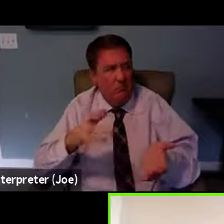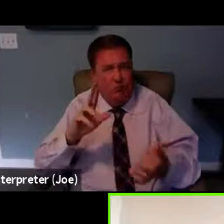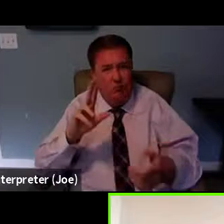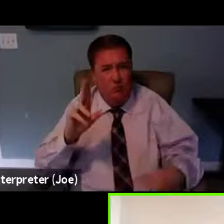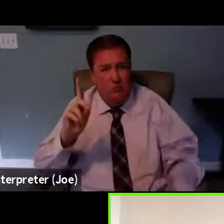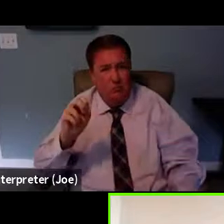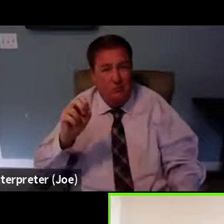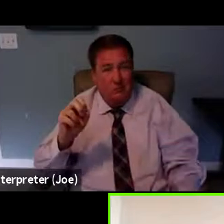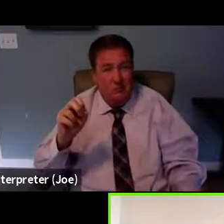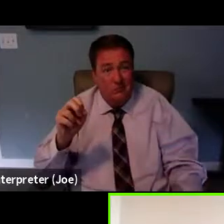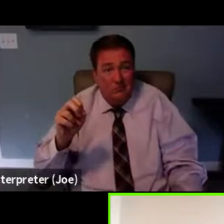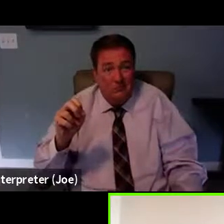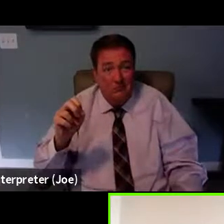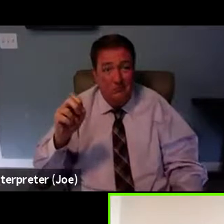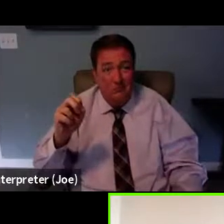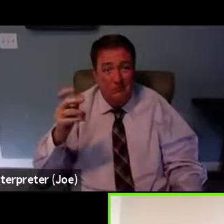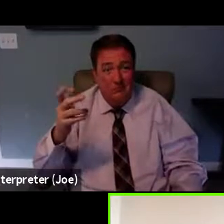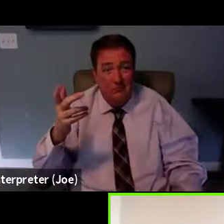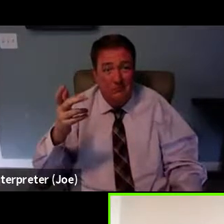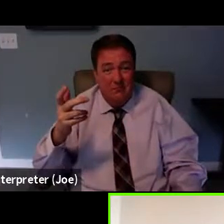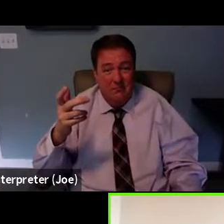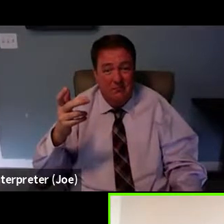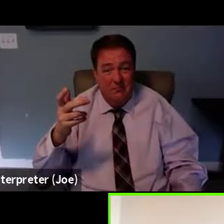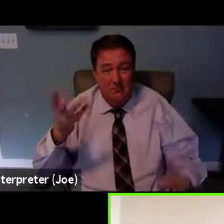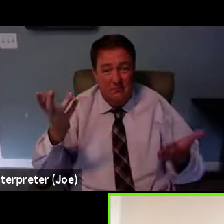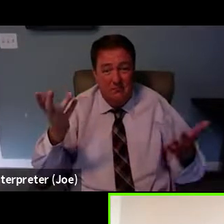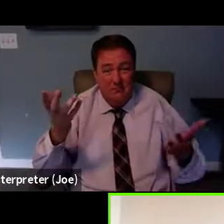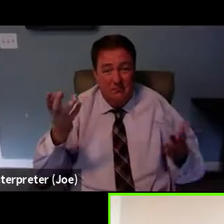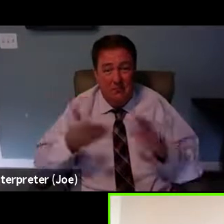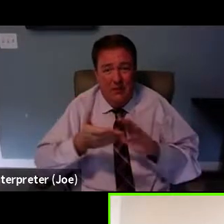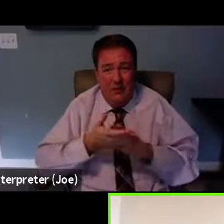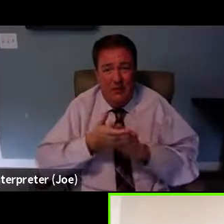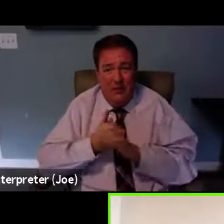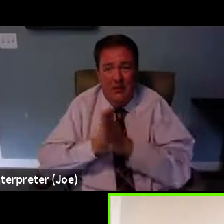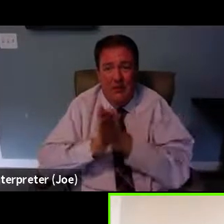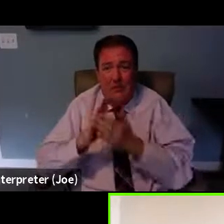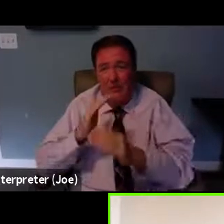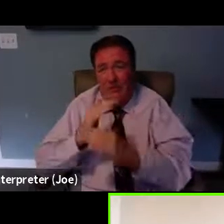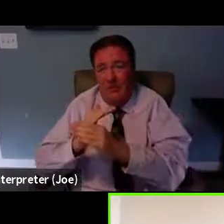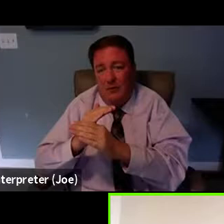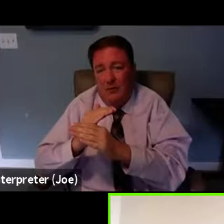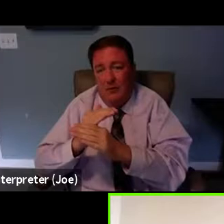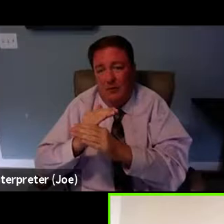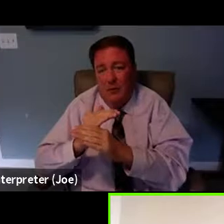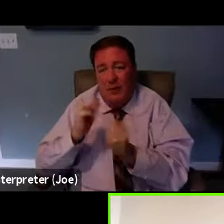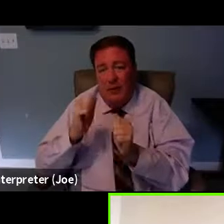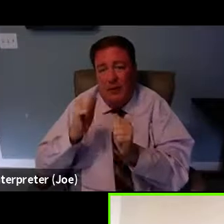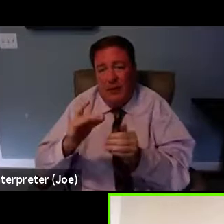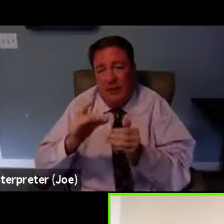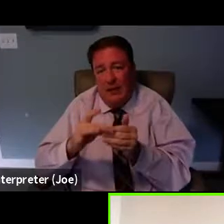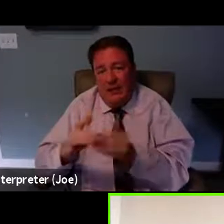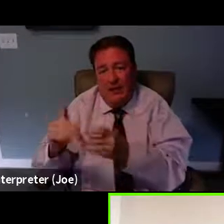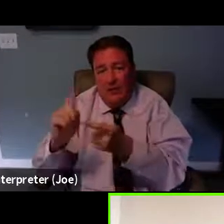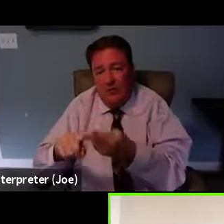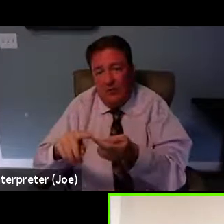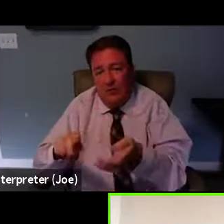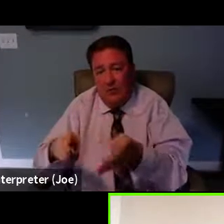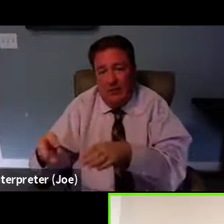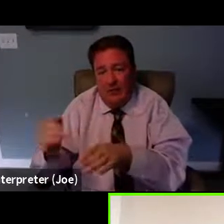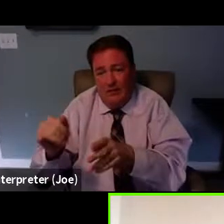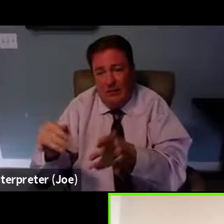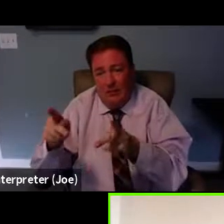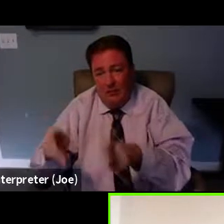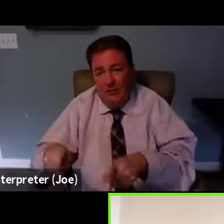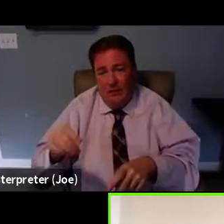that, that gets in the way that could end up killing someone. If, you know, we're not even giving a basal